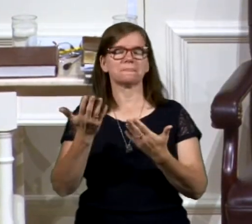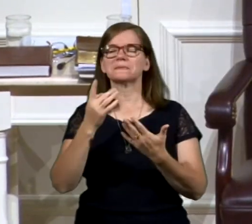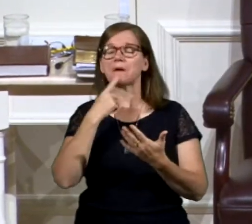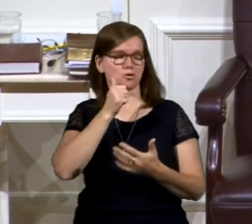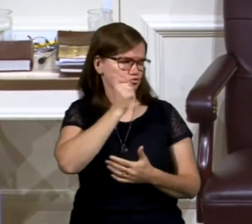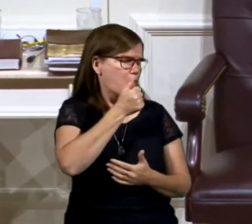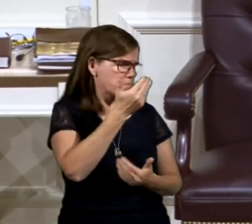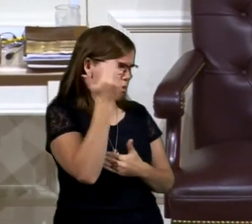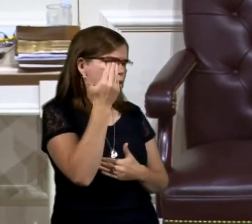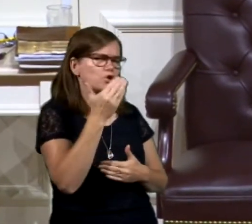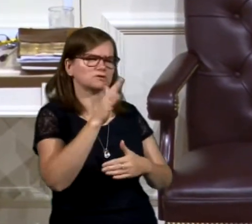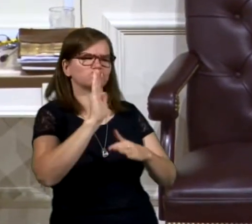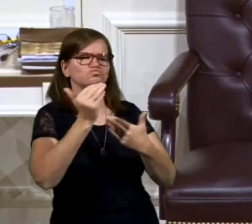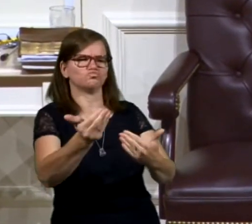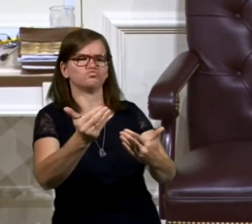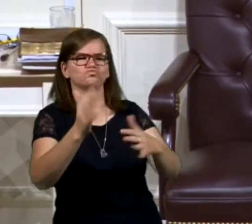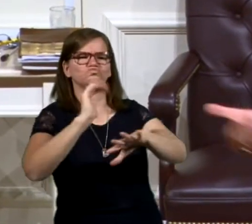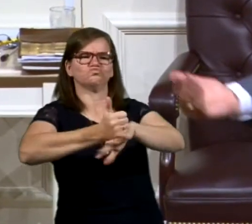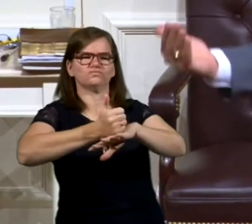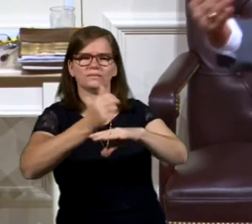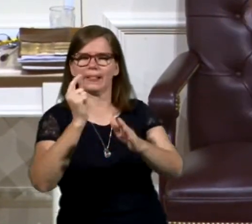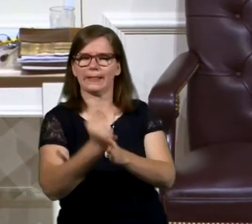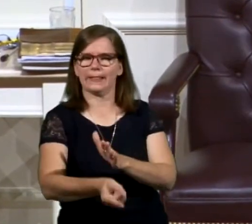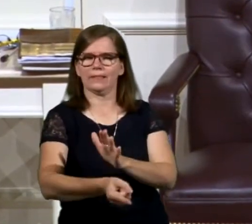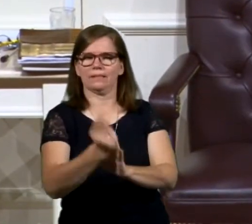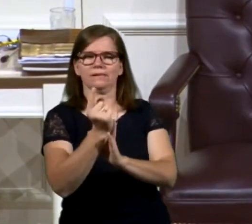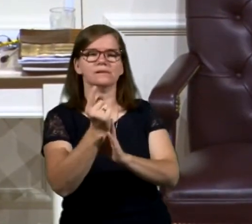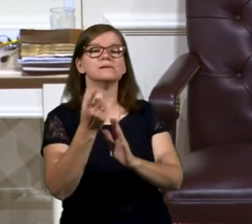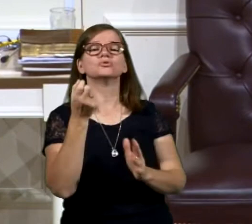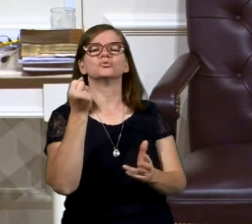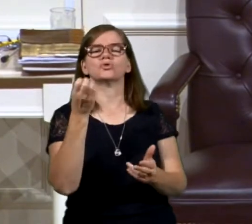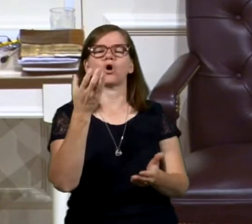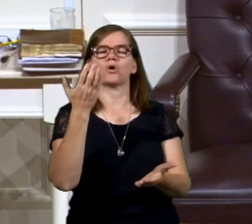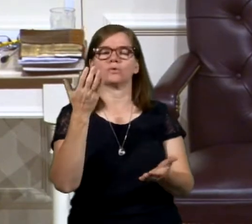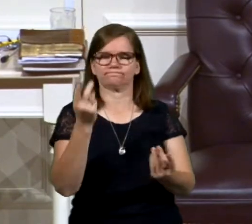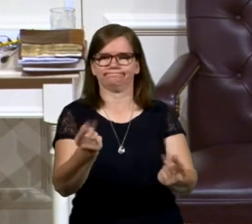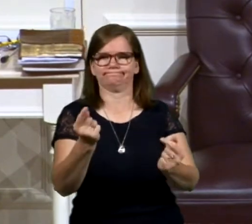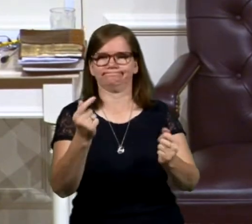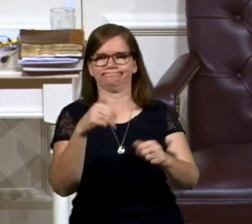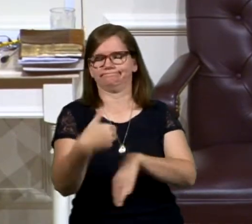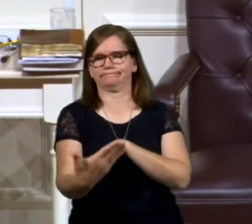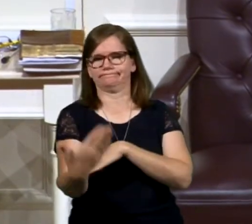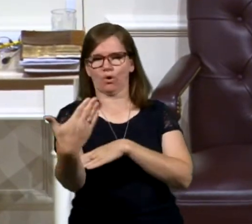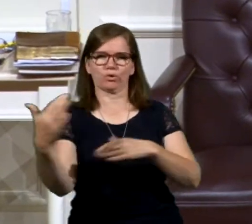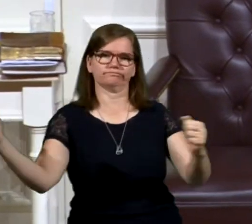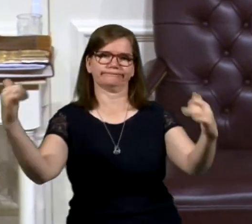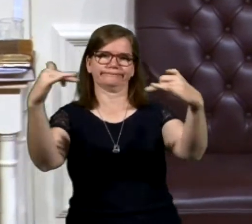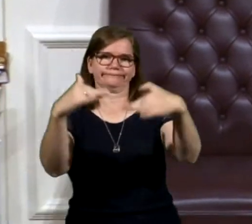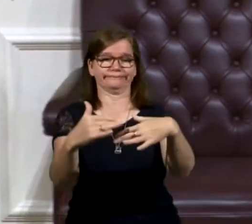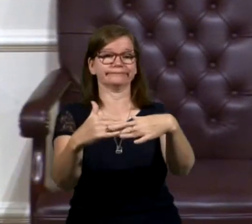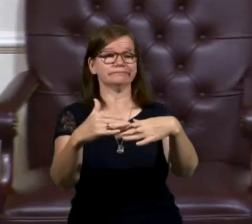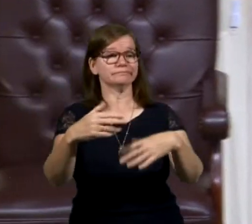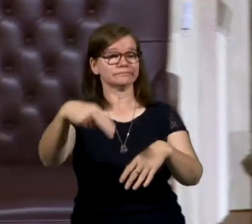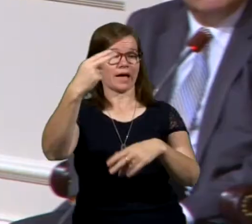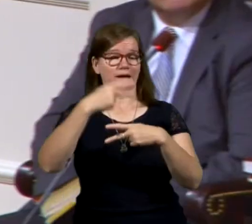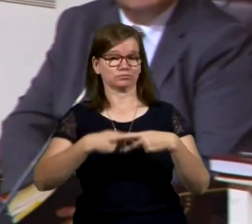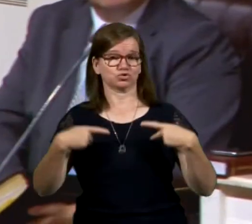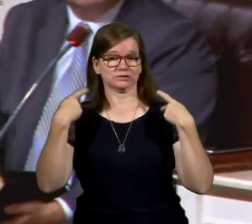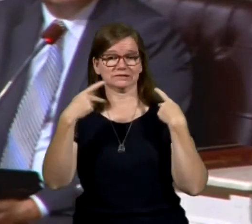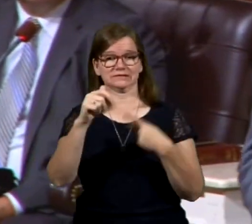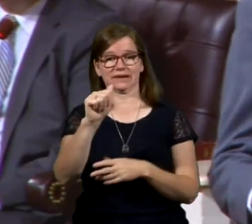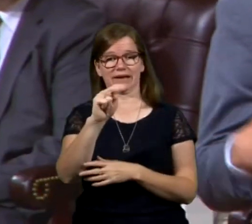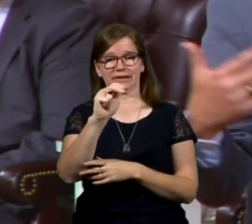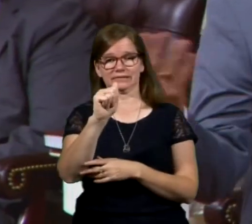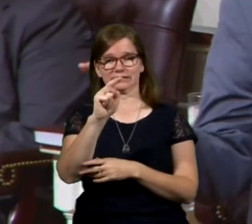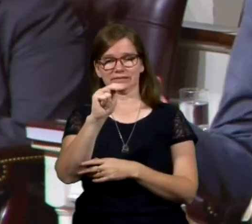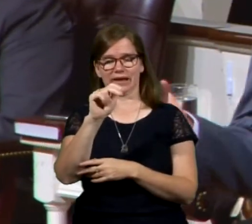him tomorrow morning. Have everybody here and we're going to go with it. And so they assembled quickly the next day. And the high priest is there. His name is Ananias.